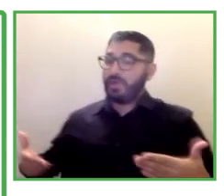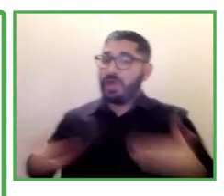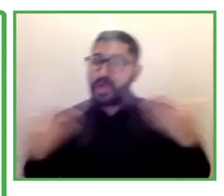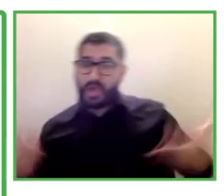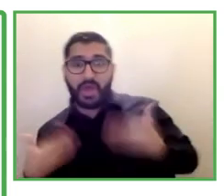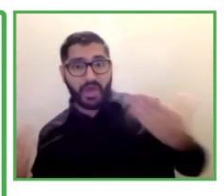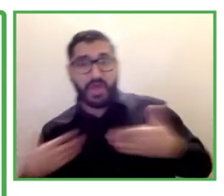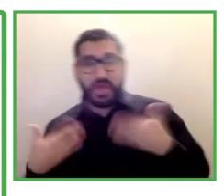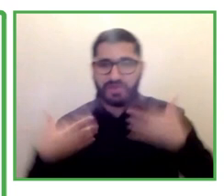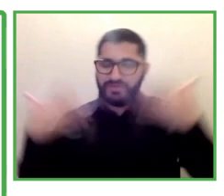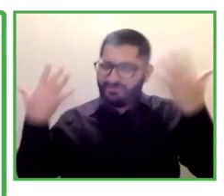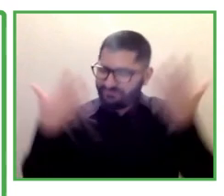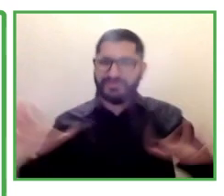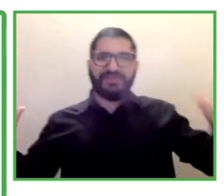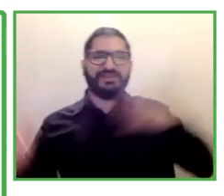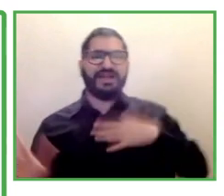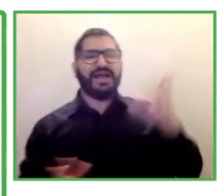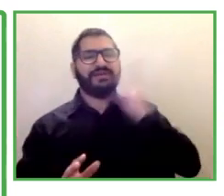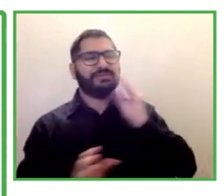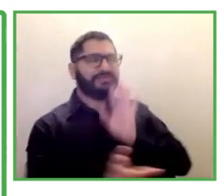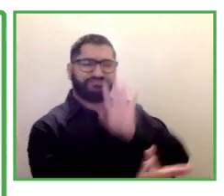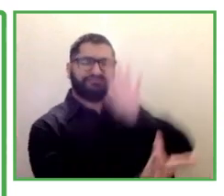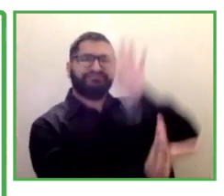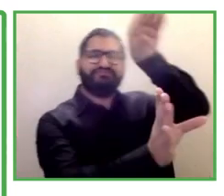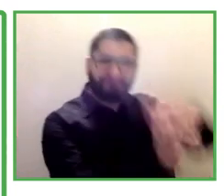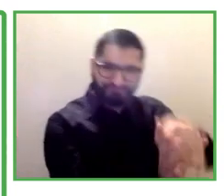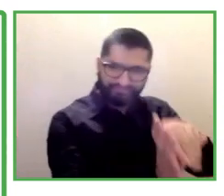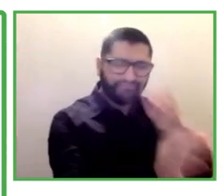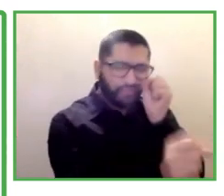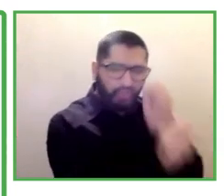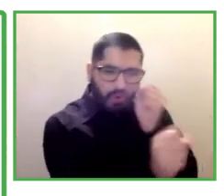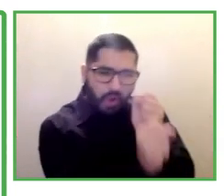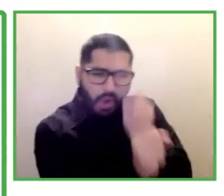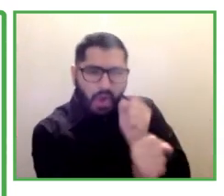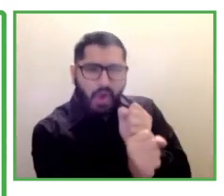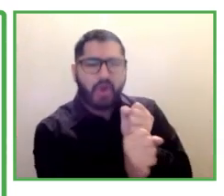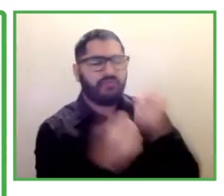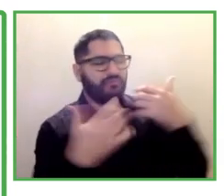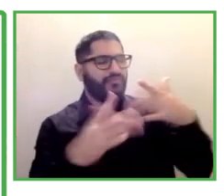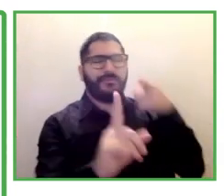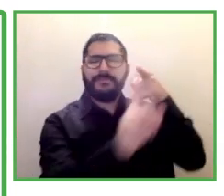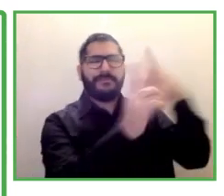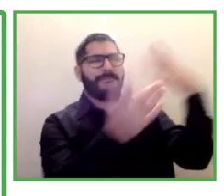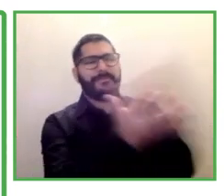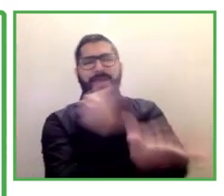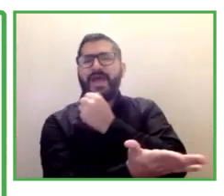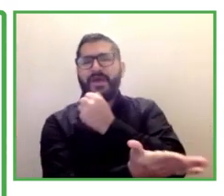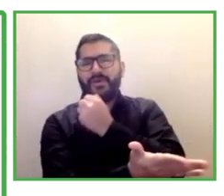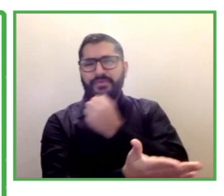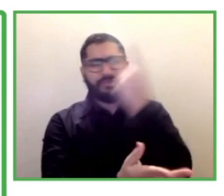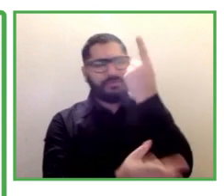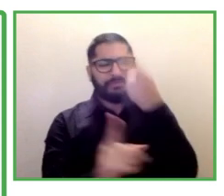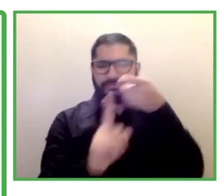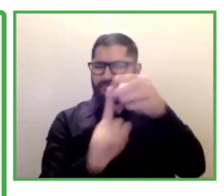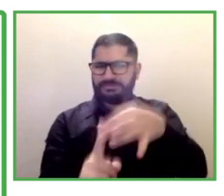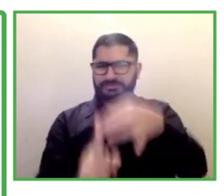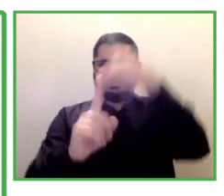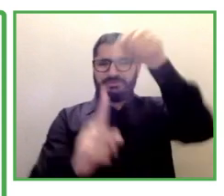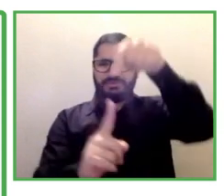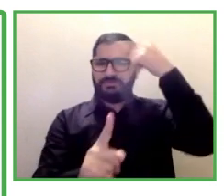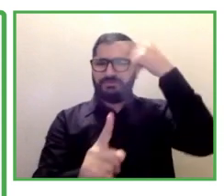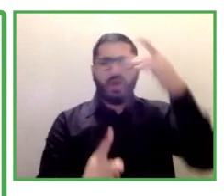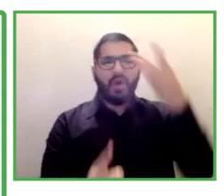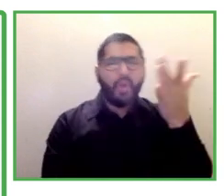Our uniqueness comes from how we work for six weeks every day with each individual as I talked about